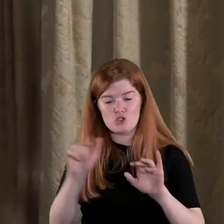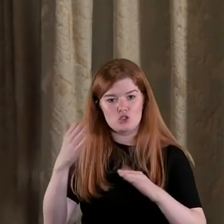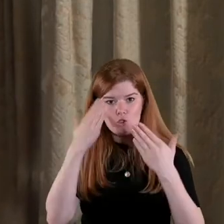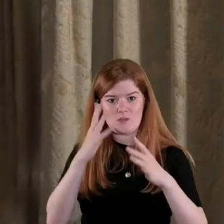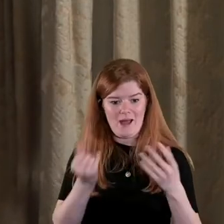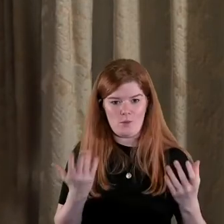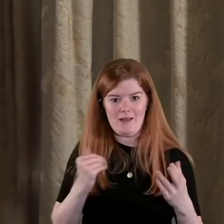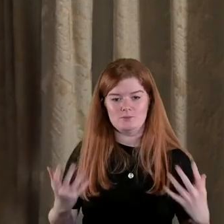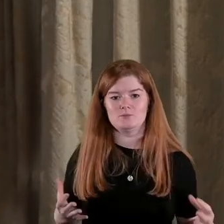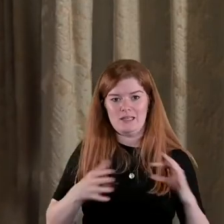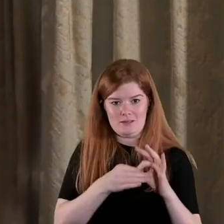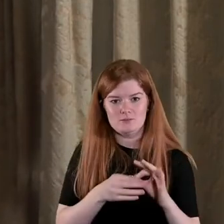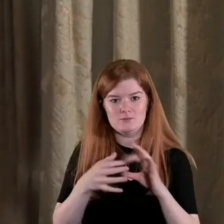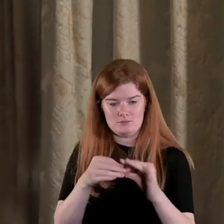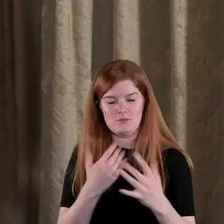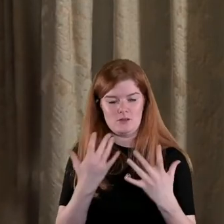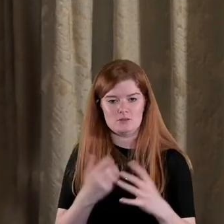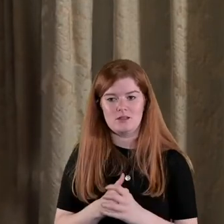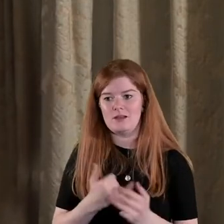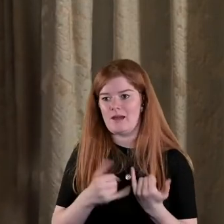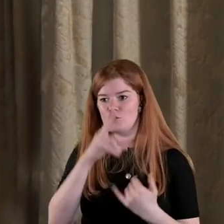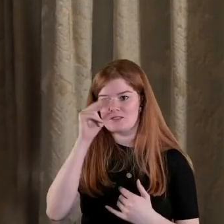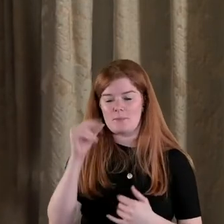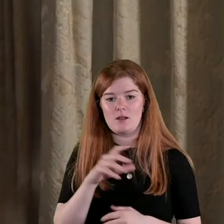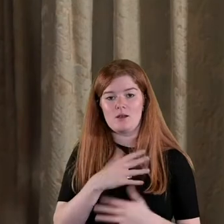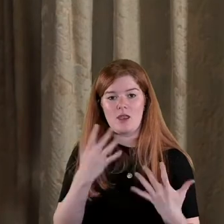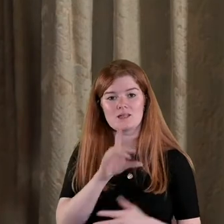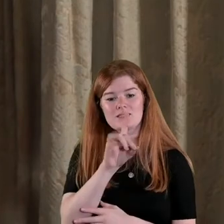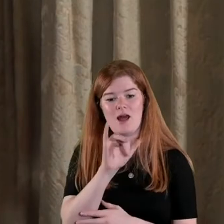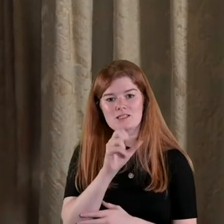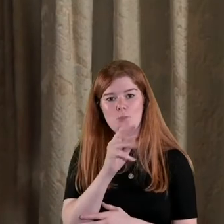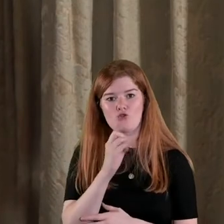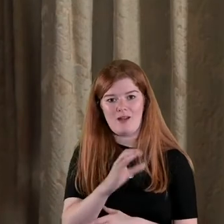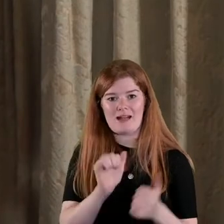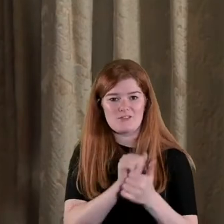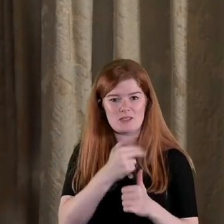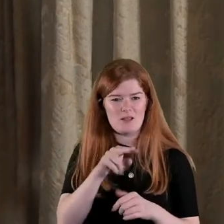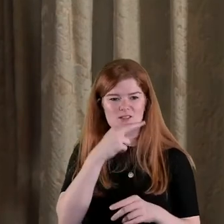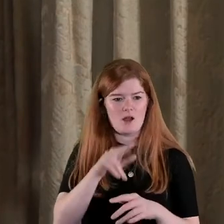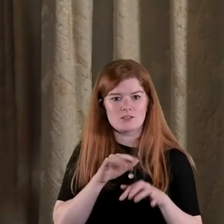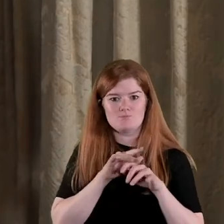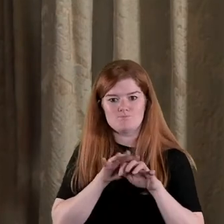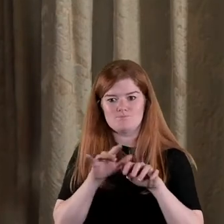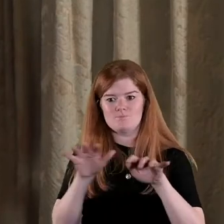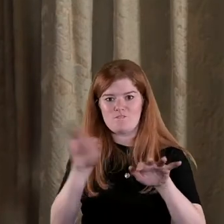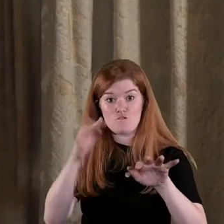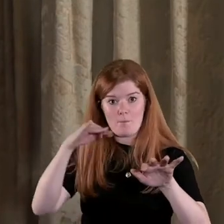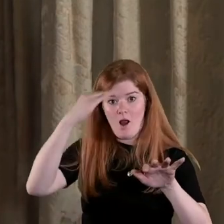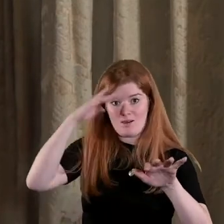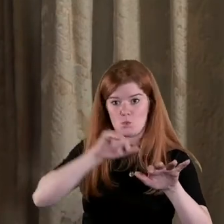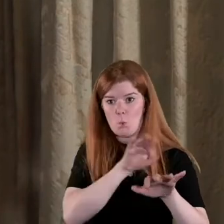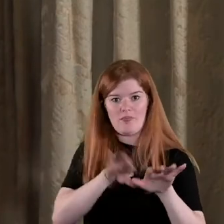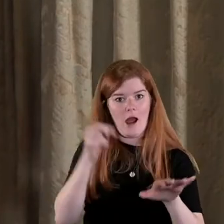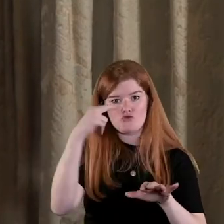that so for example a lot of the diasporic activism it's not sort of radiating out from Ireland with sort of Irish